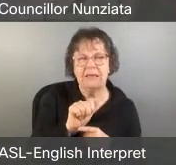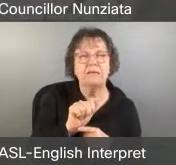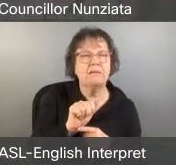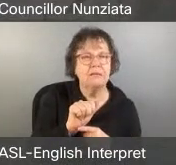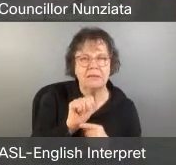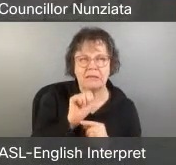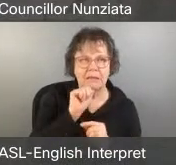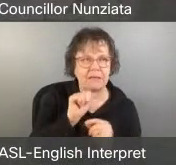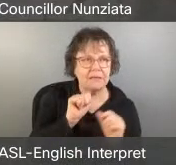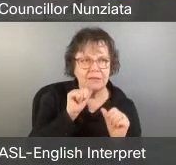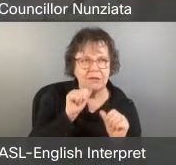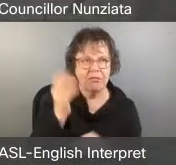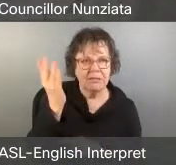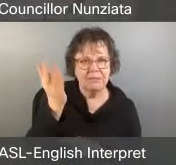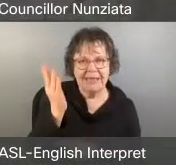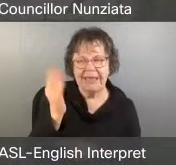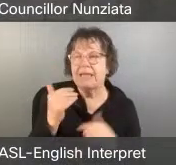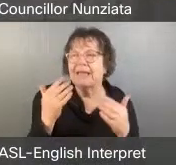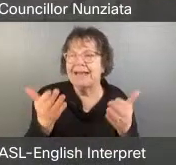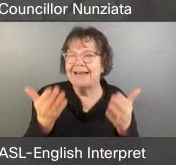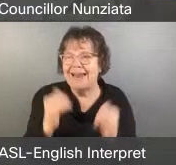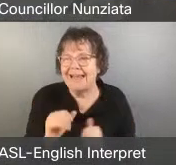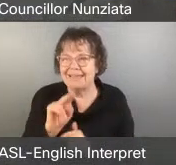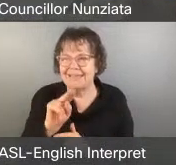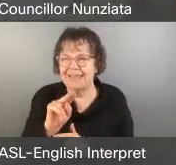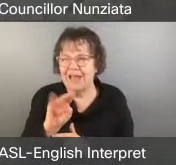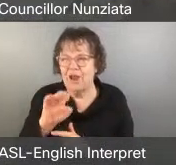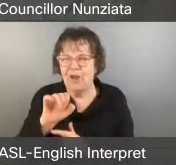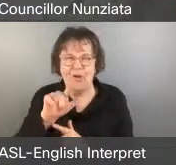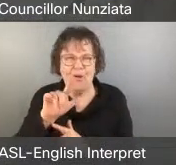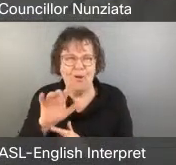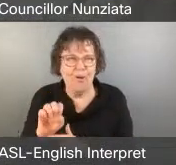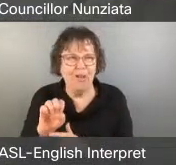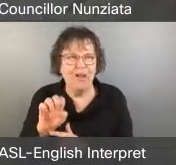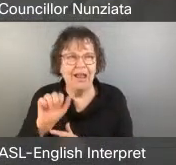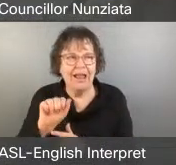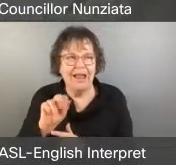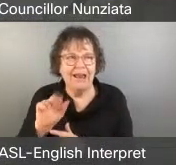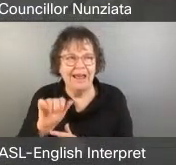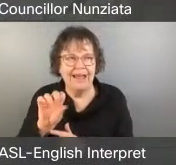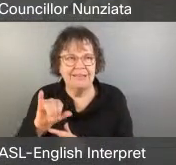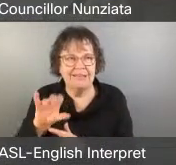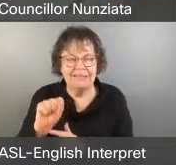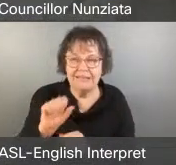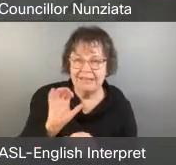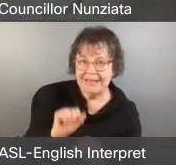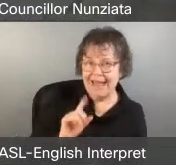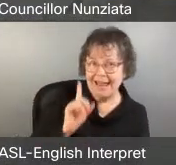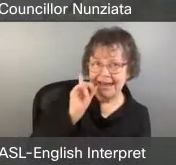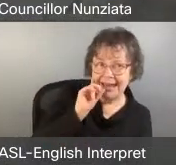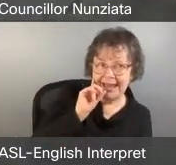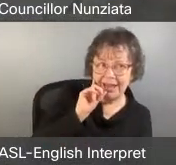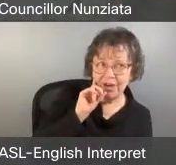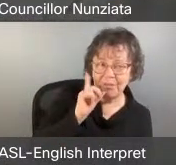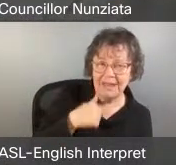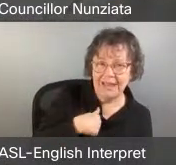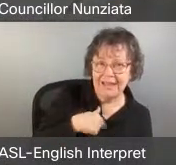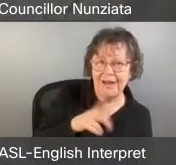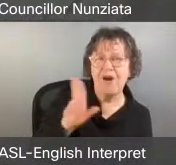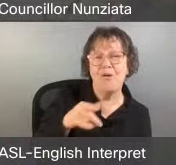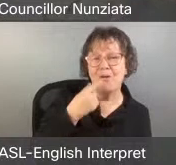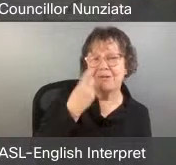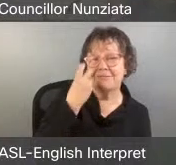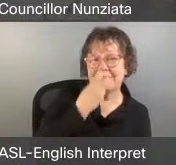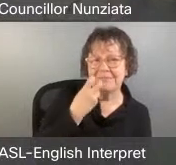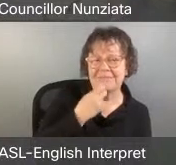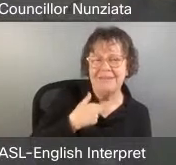Hello. Can you hear me? Okay? Oh, yeah, you're great. Go ahead. Yeah. Perfect. Um, you pronounce my name correctly. So, thank you. I'm